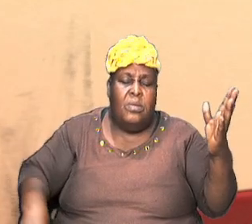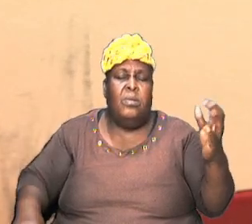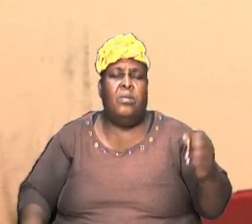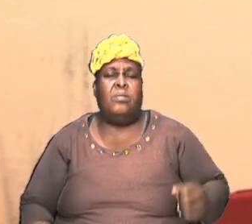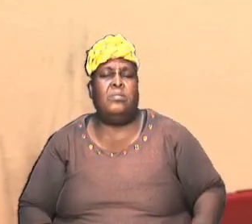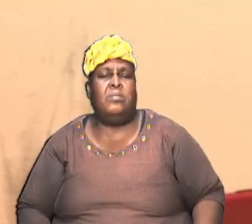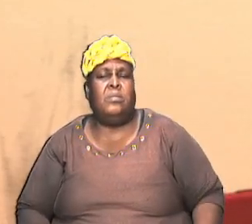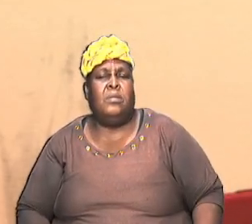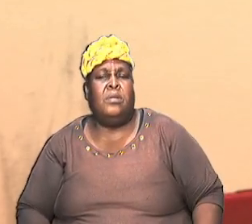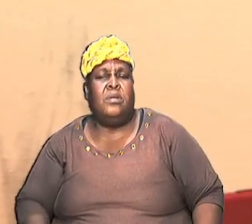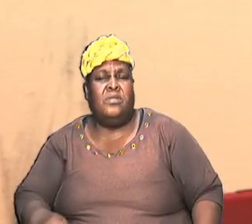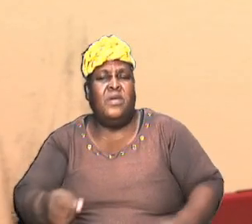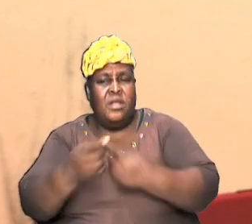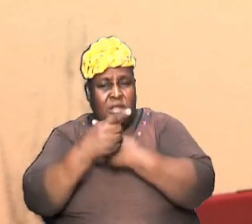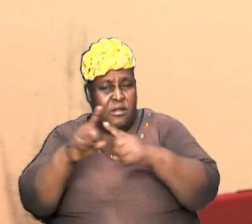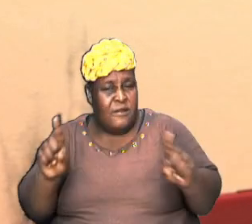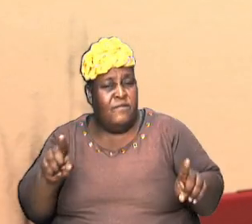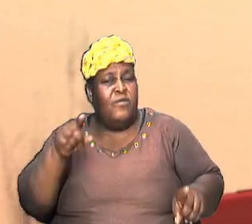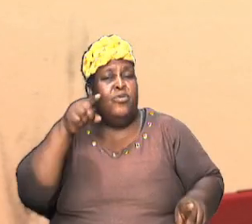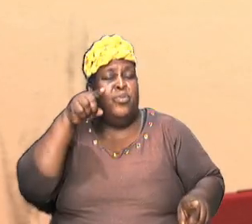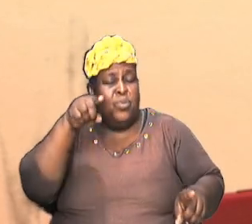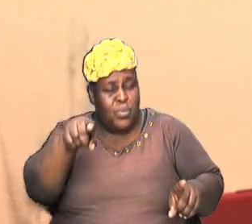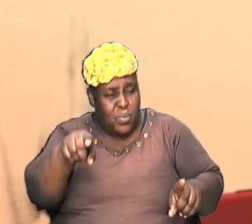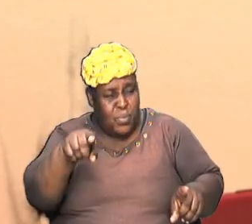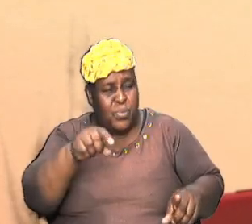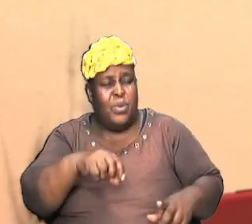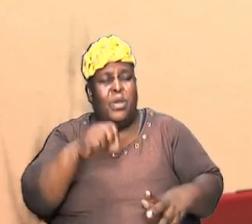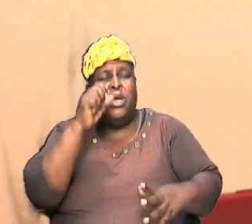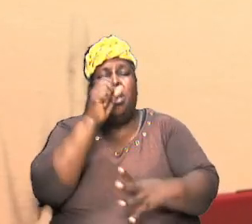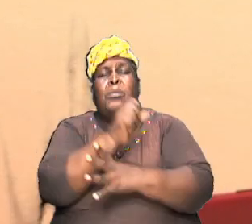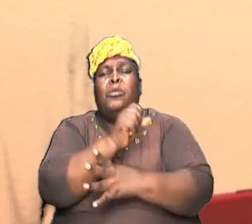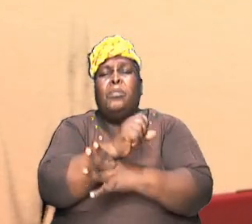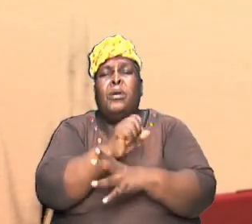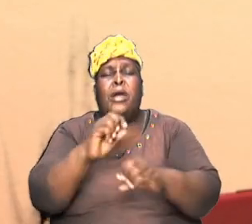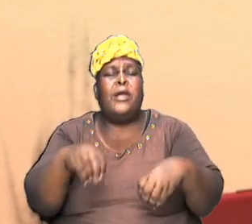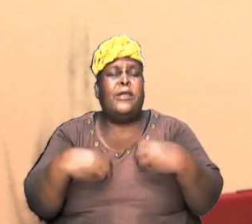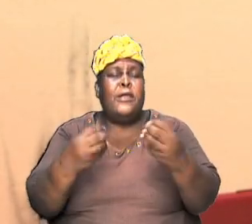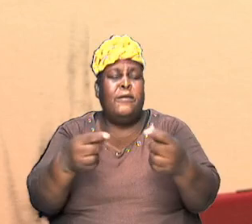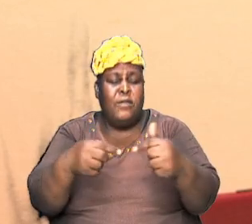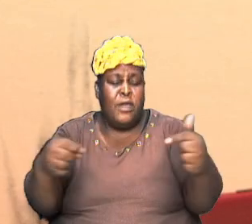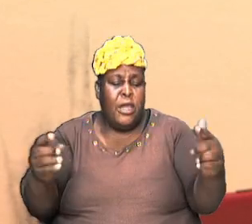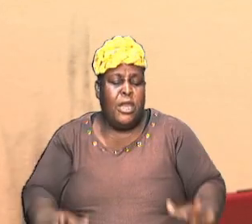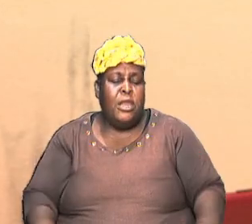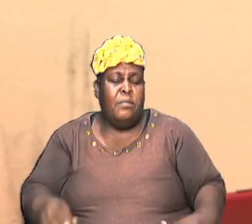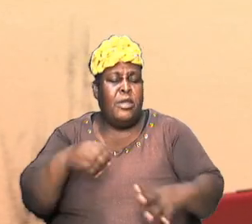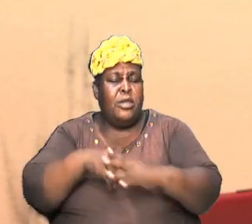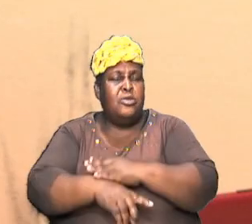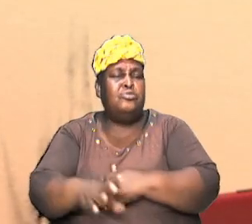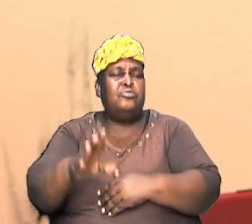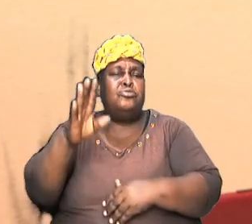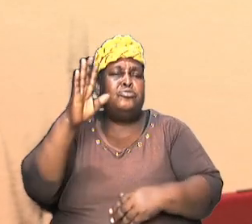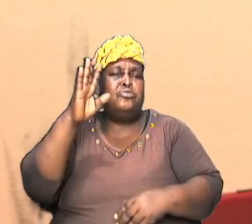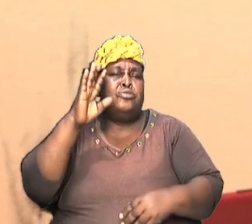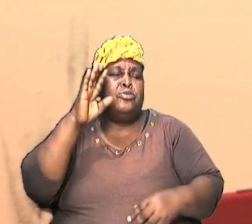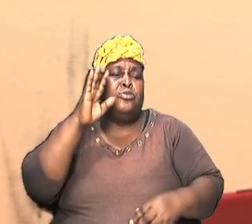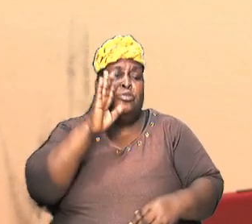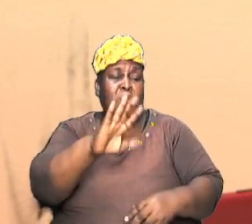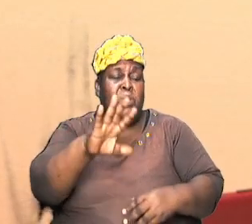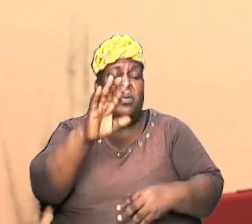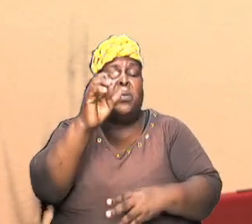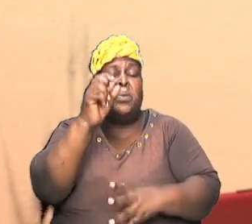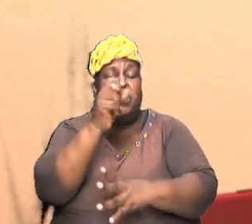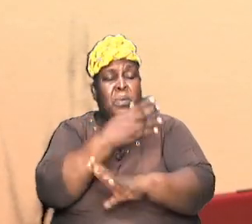that delivered you and give the enemies into your hand it's him giving you this victory over your enemy